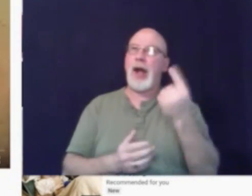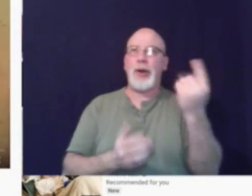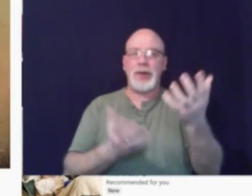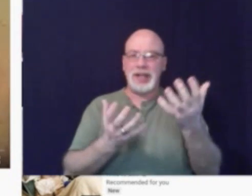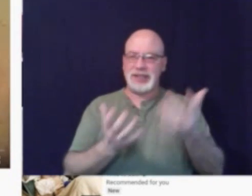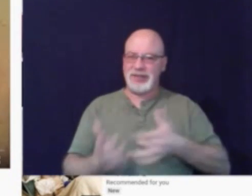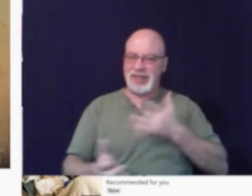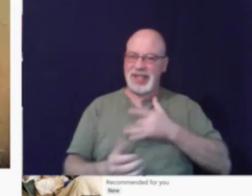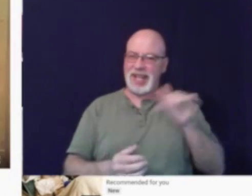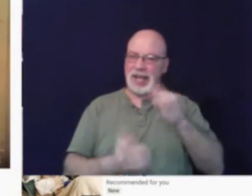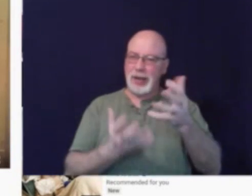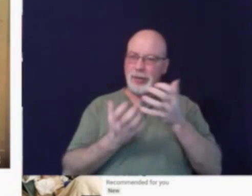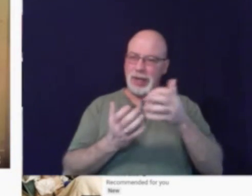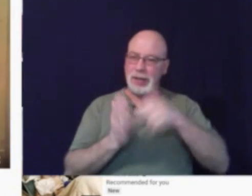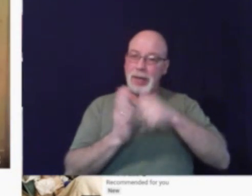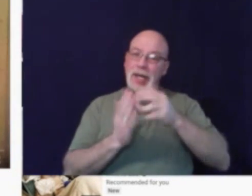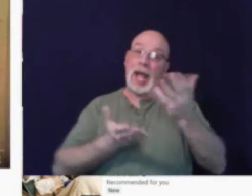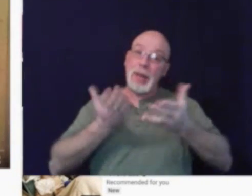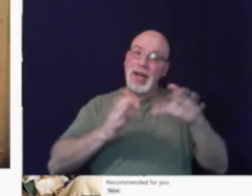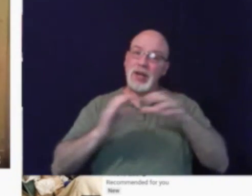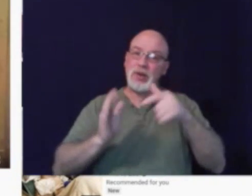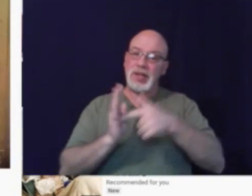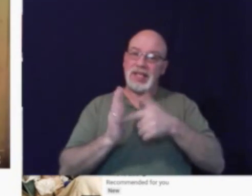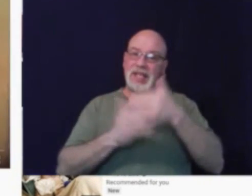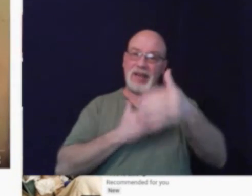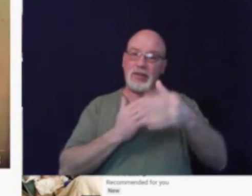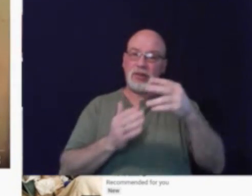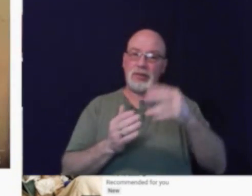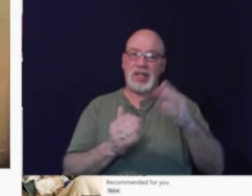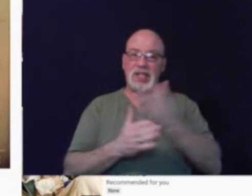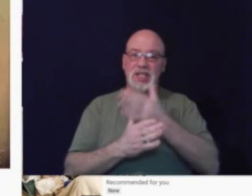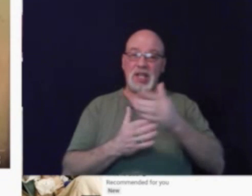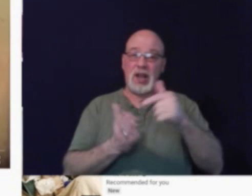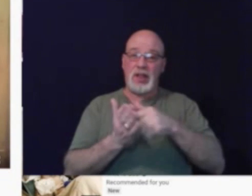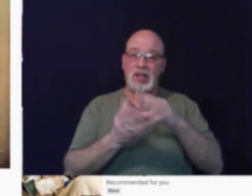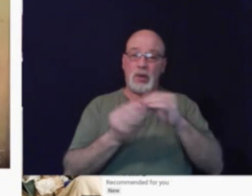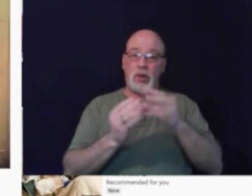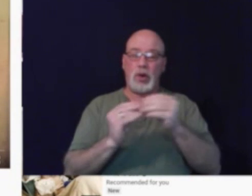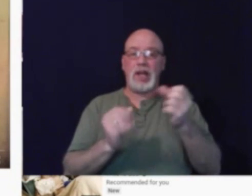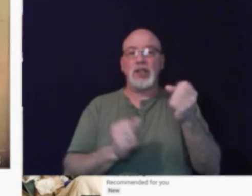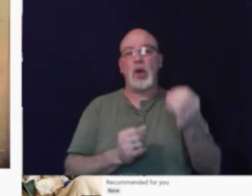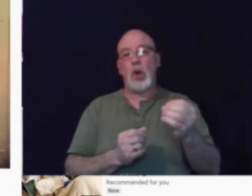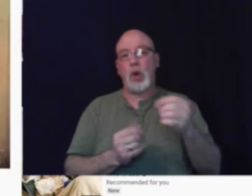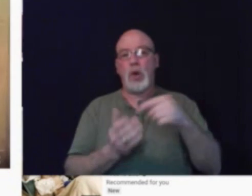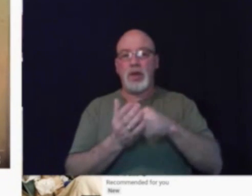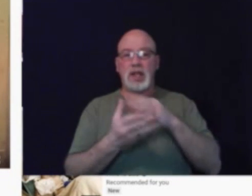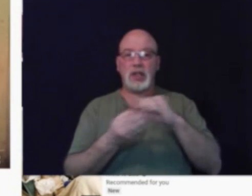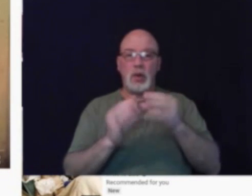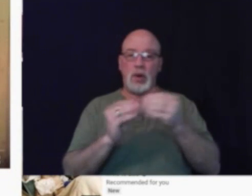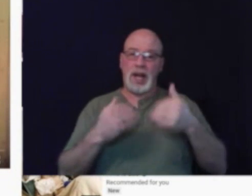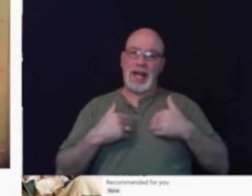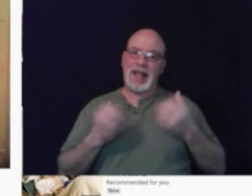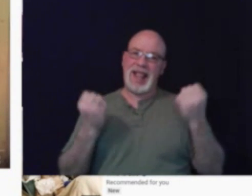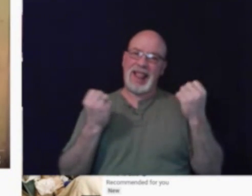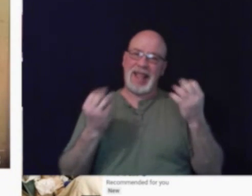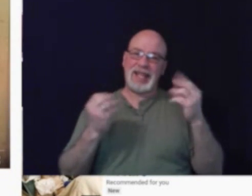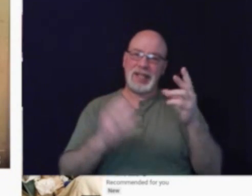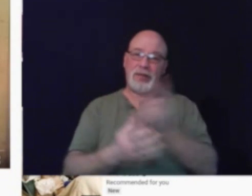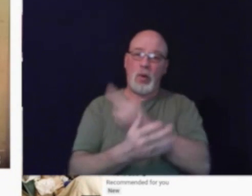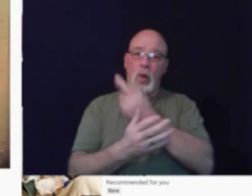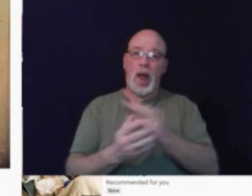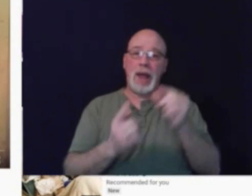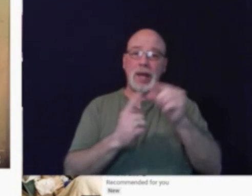I might do that after we share this story. So, this story has lots of rhyming words in there,